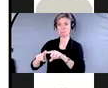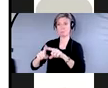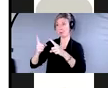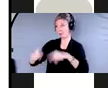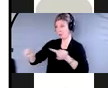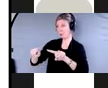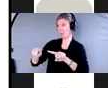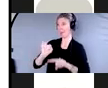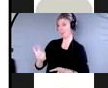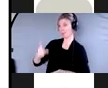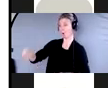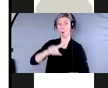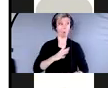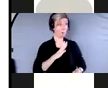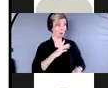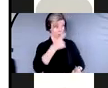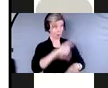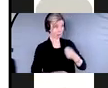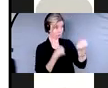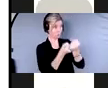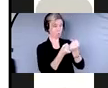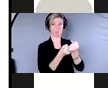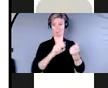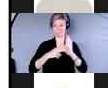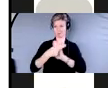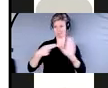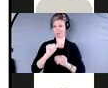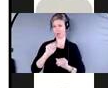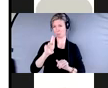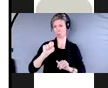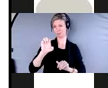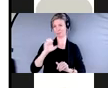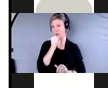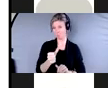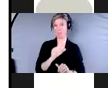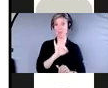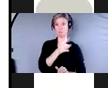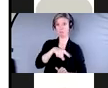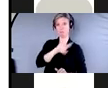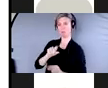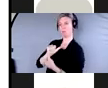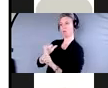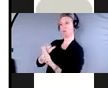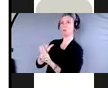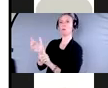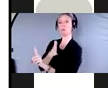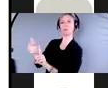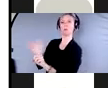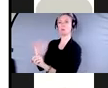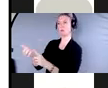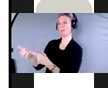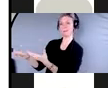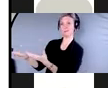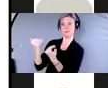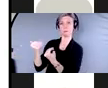it, that's not abuse. But if it's, you know, a coercion issue, then there's that can be conceived as, or and